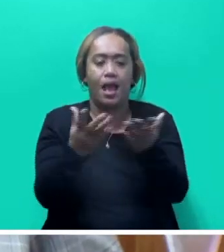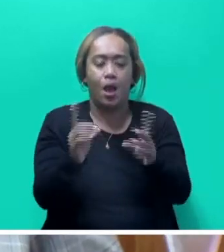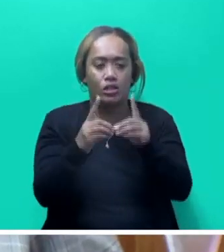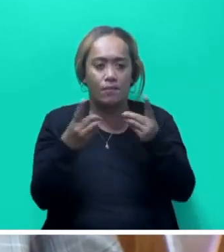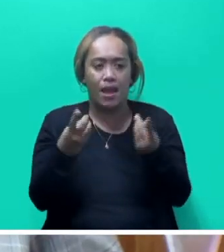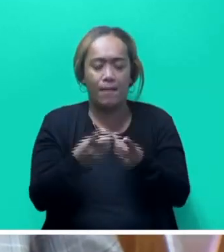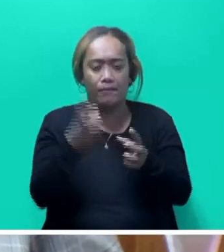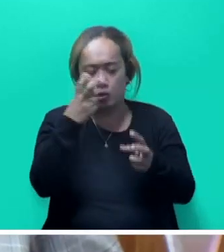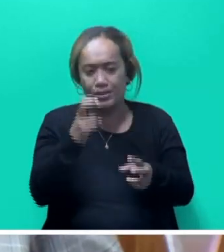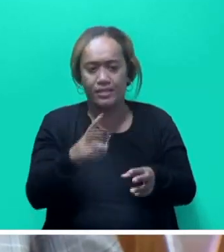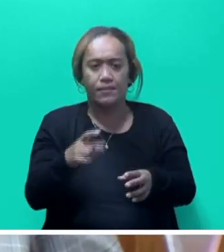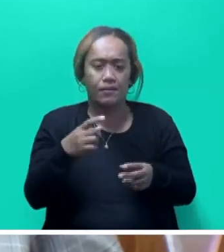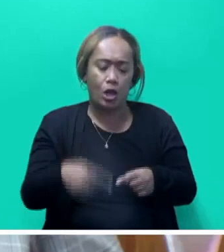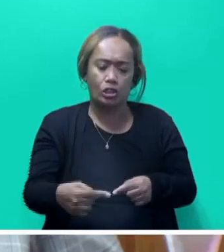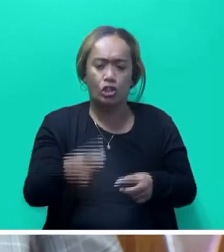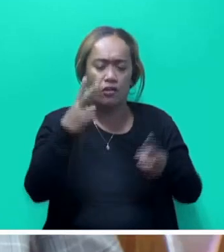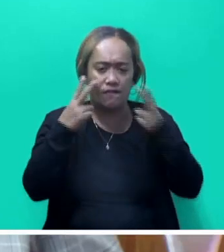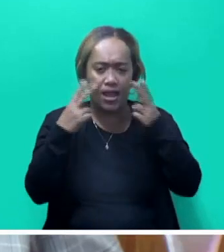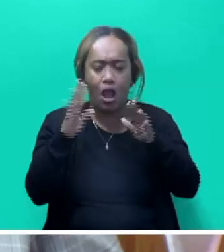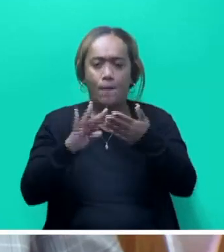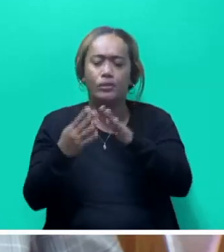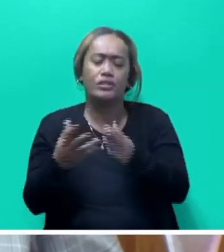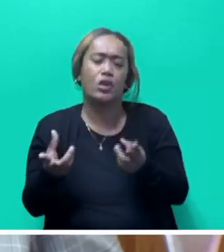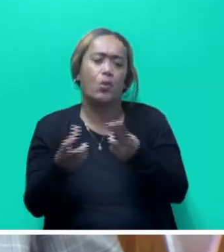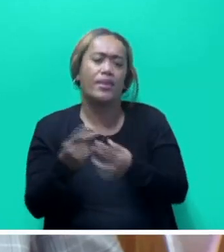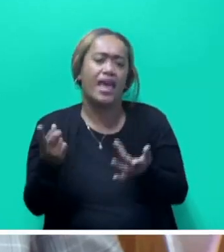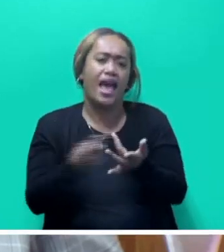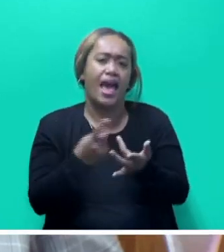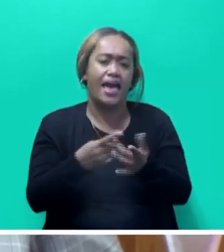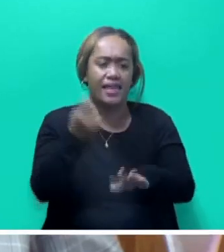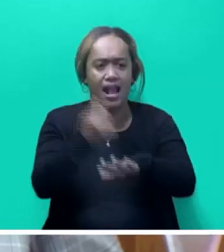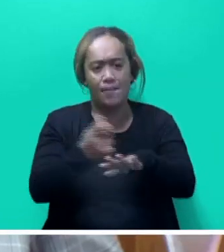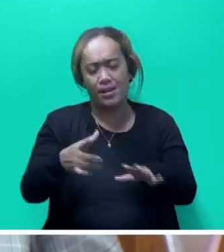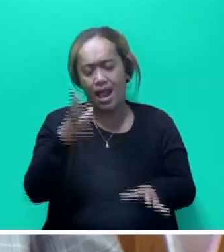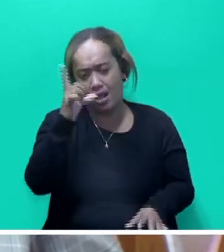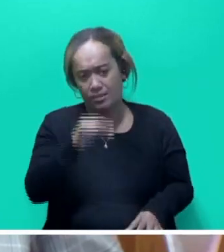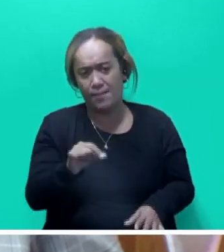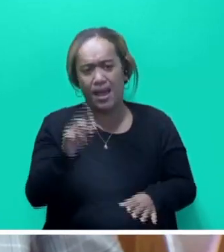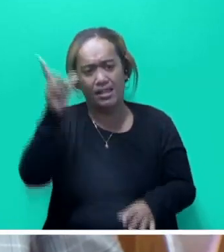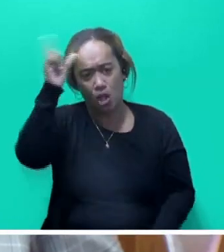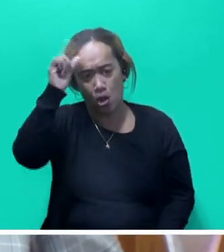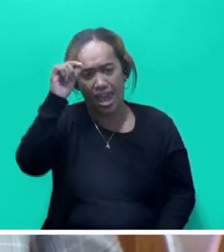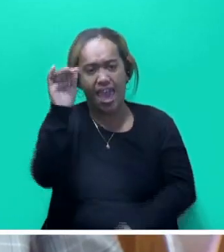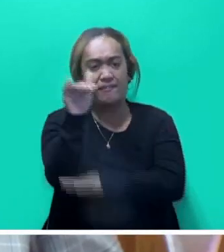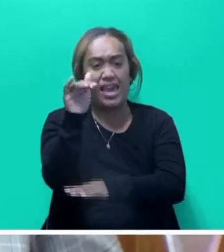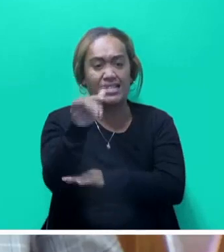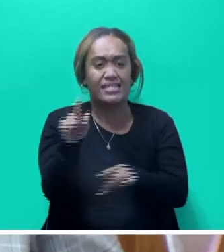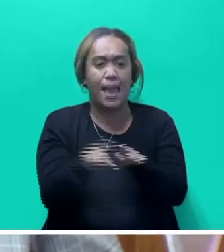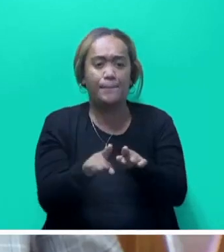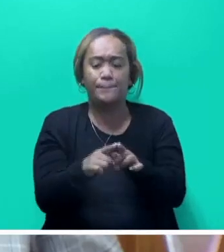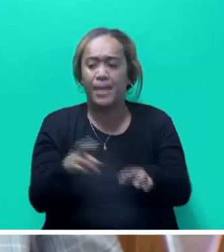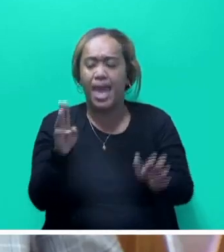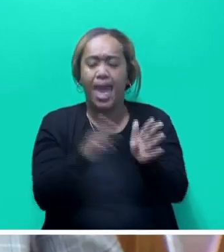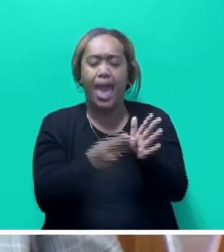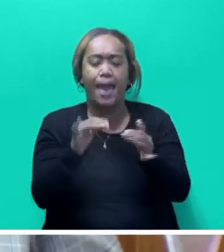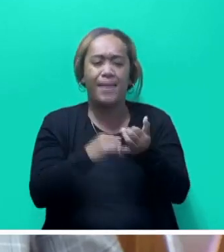continues to visit communities in partnership with other government agencies such as the ITOKFS and MSME-FG to